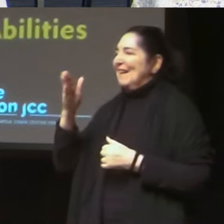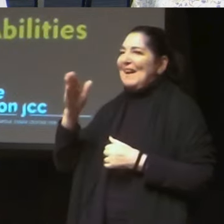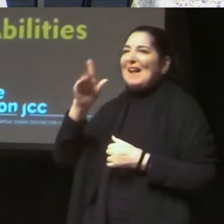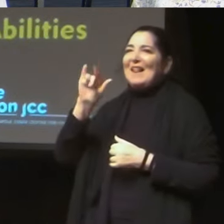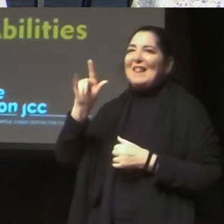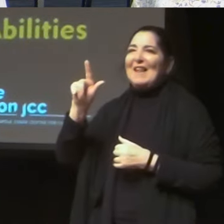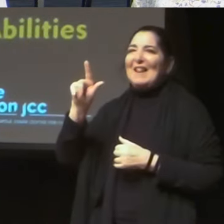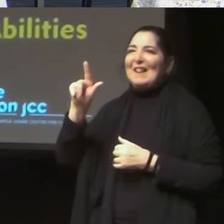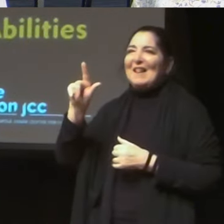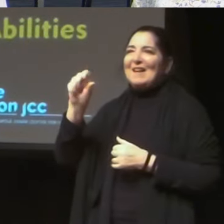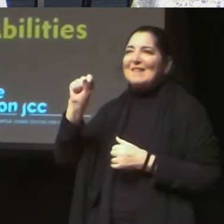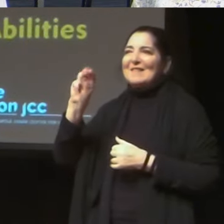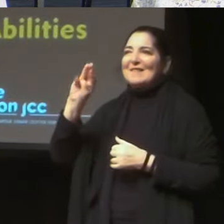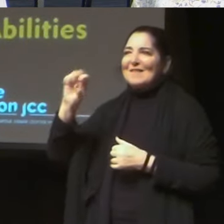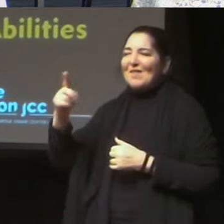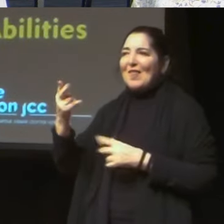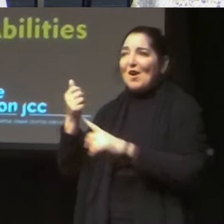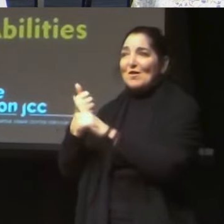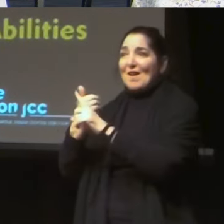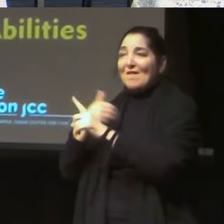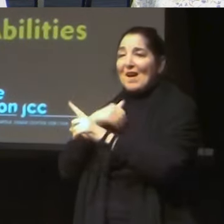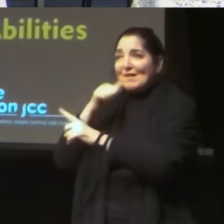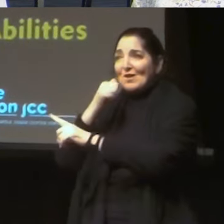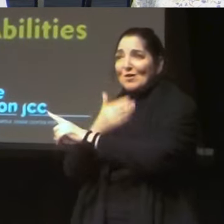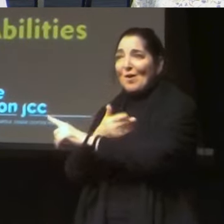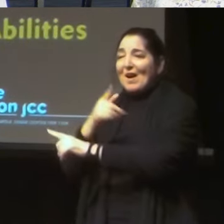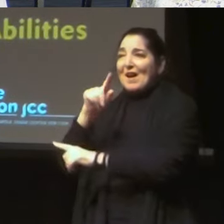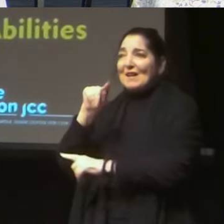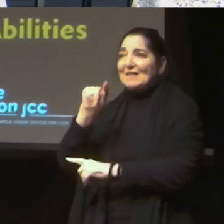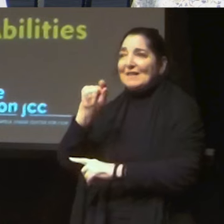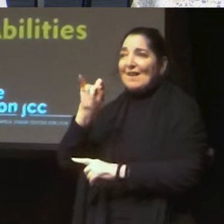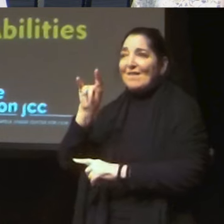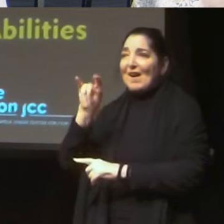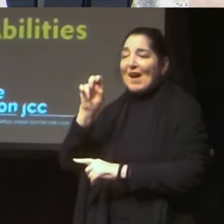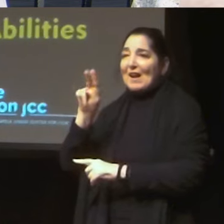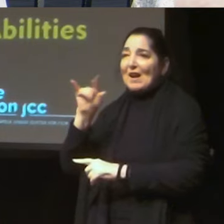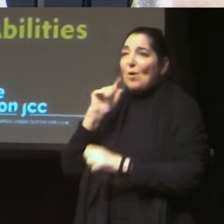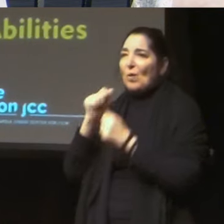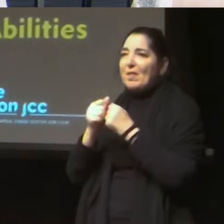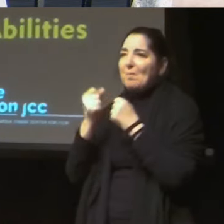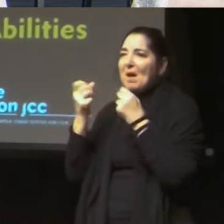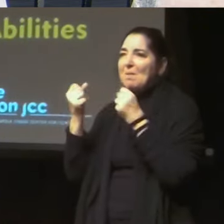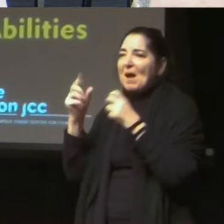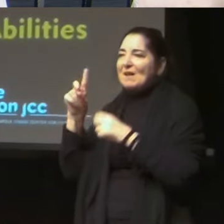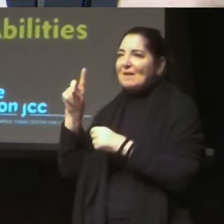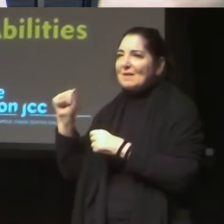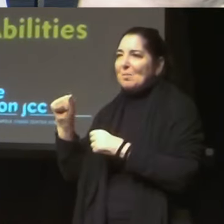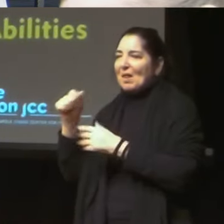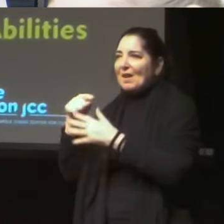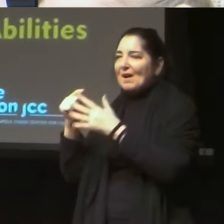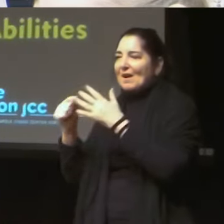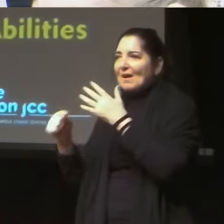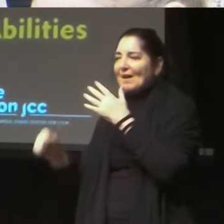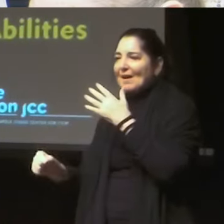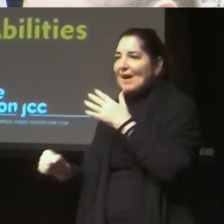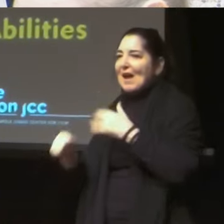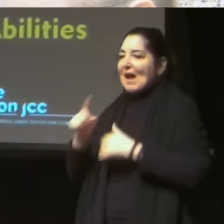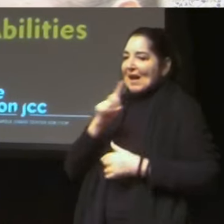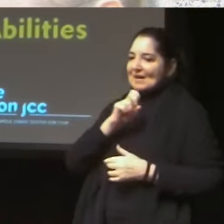grew up together. probably, you know, wonder who he is, but she's going to be his wife.